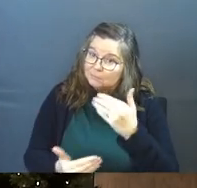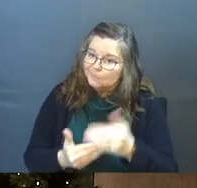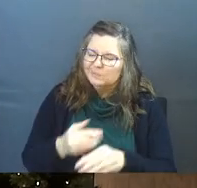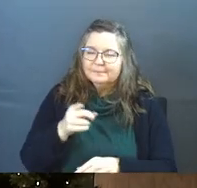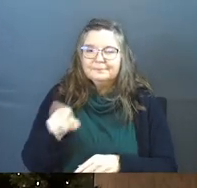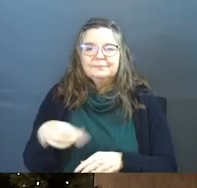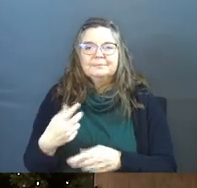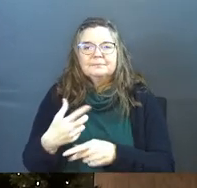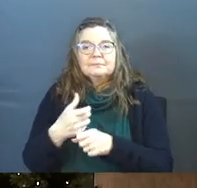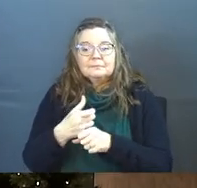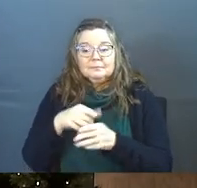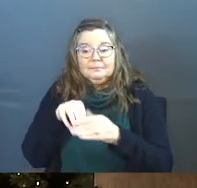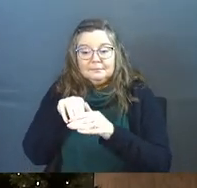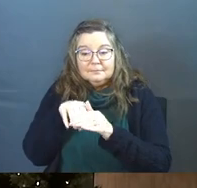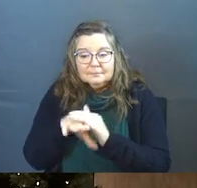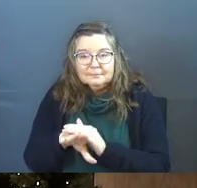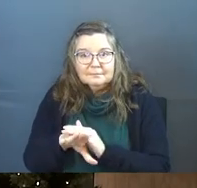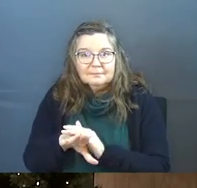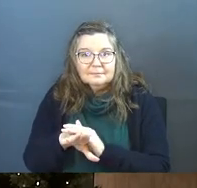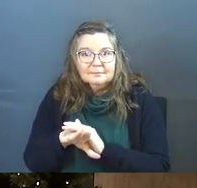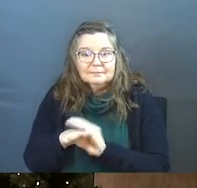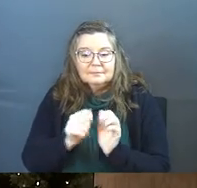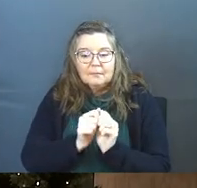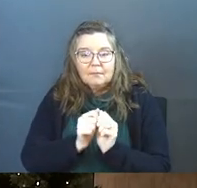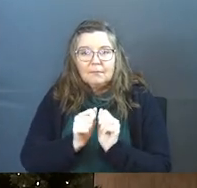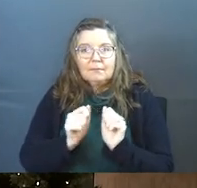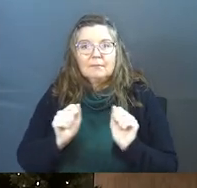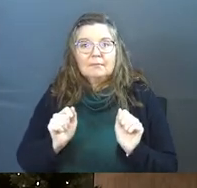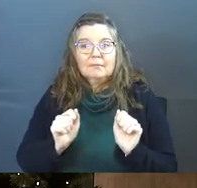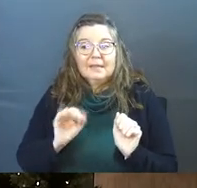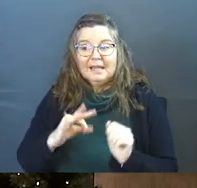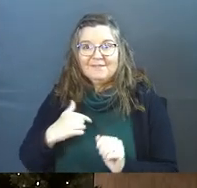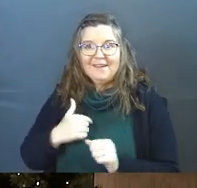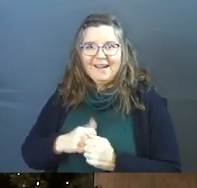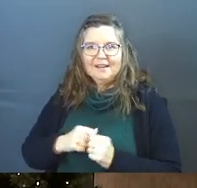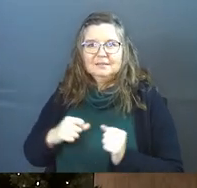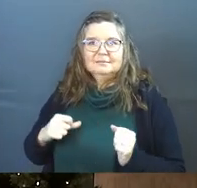You only get in if I let you in.